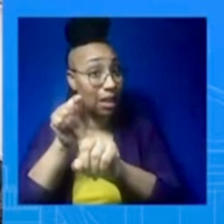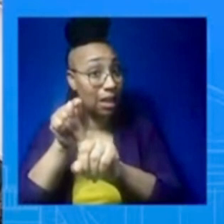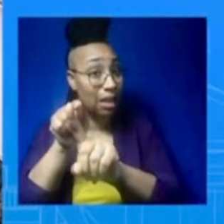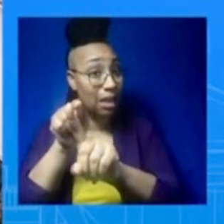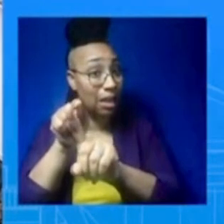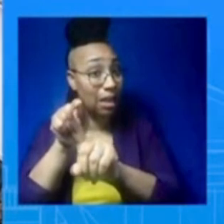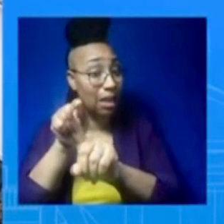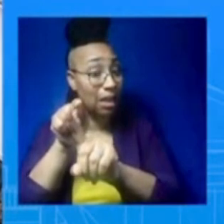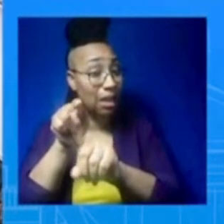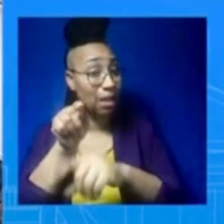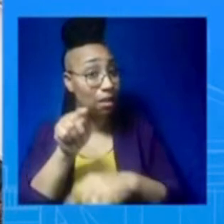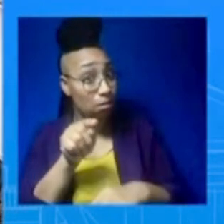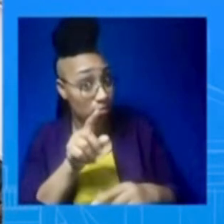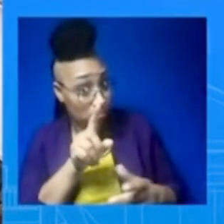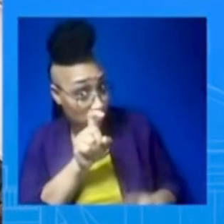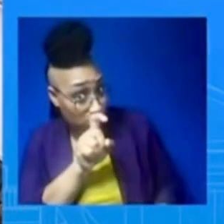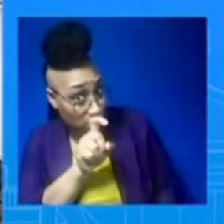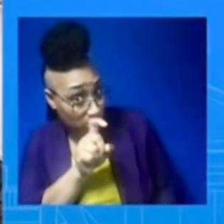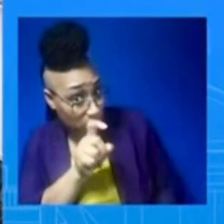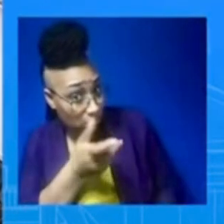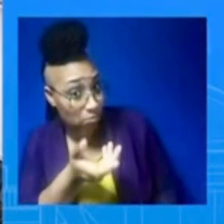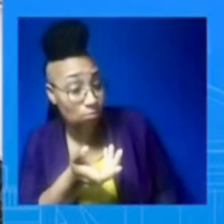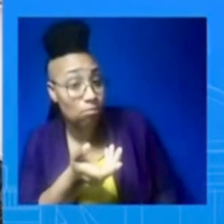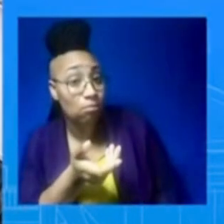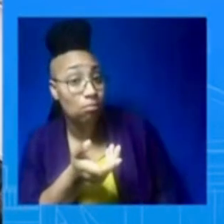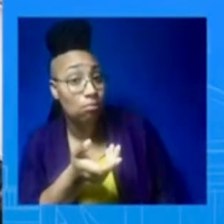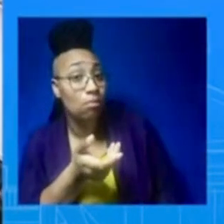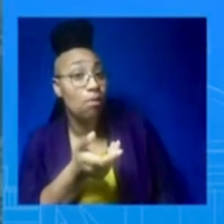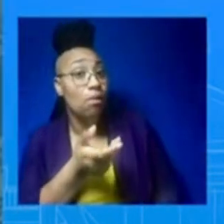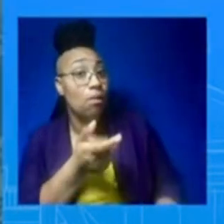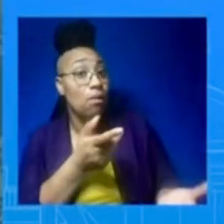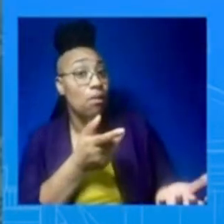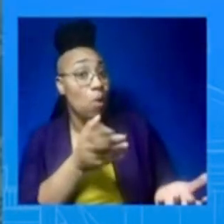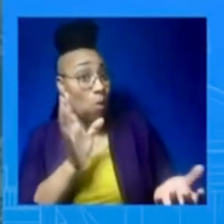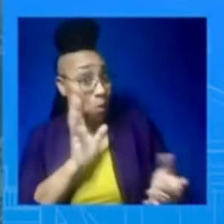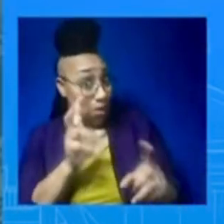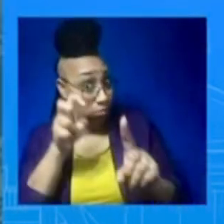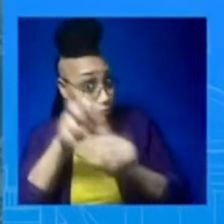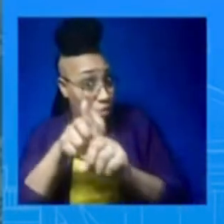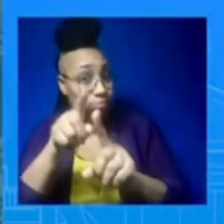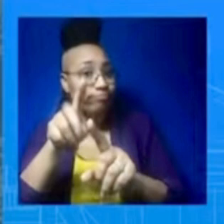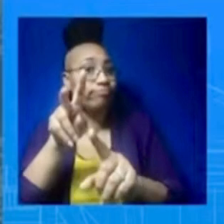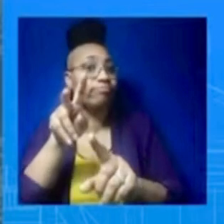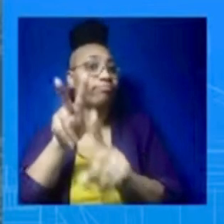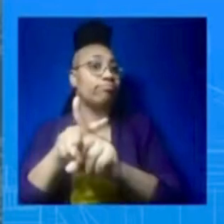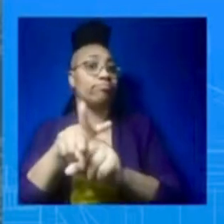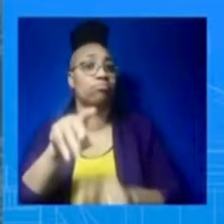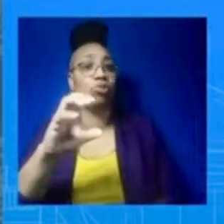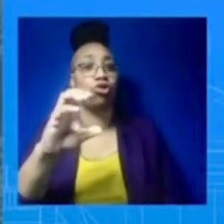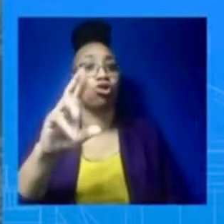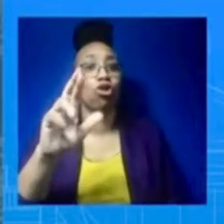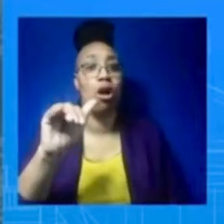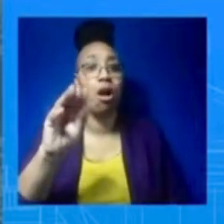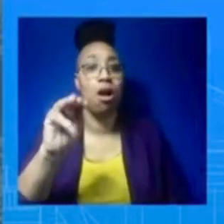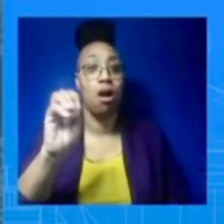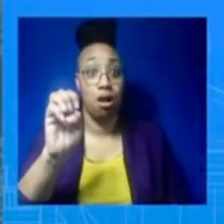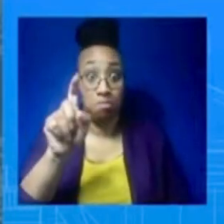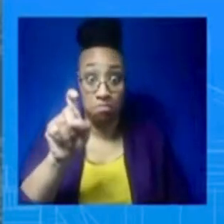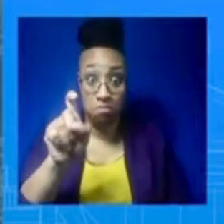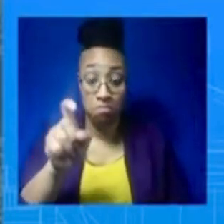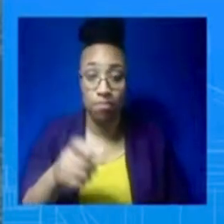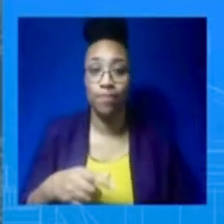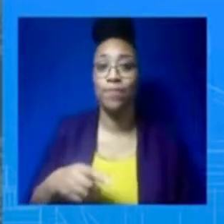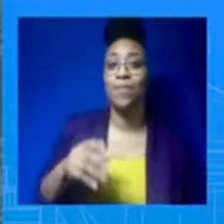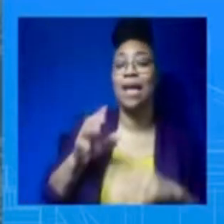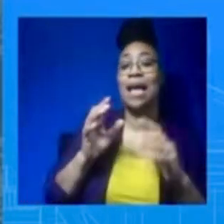based on the fact that DOJ is not on the list of agencies? So, as you know, there is an investigation underway, but we have done